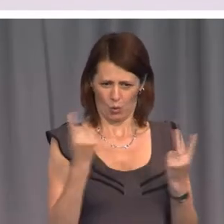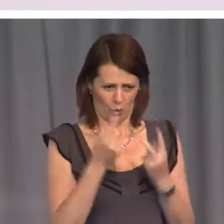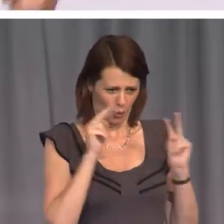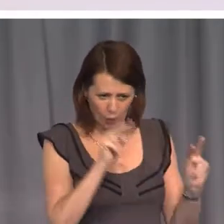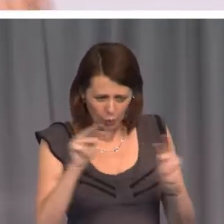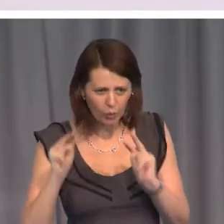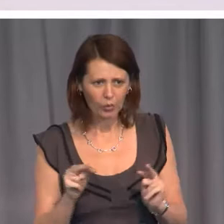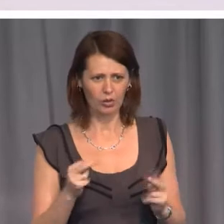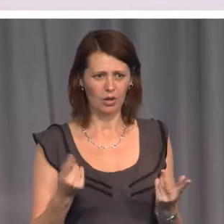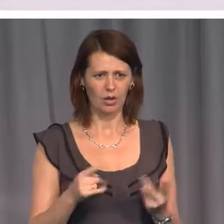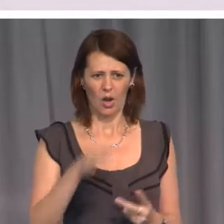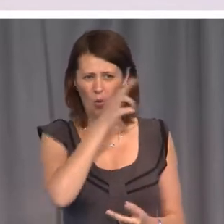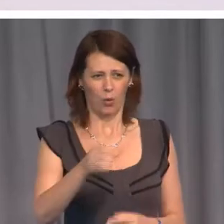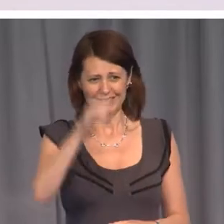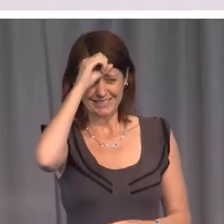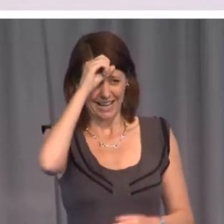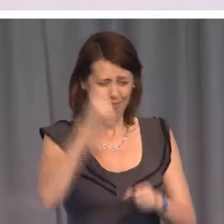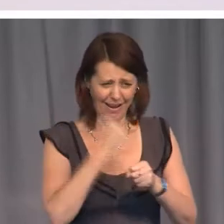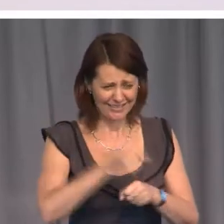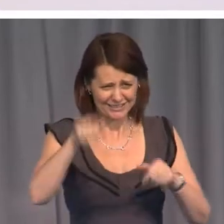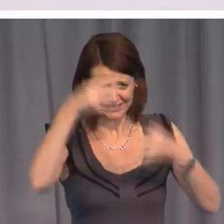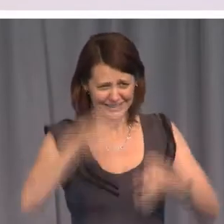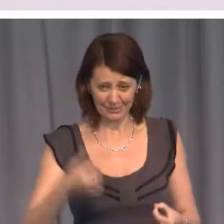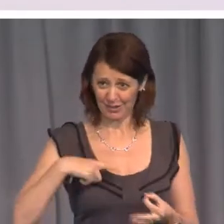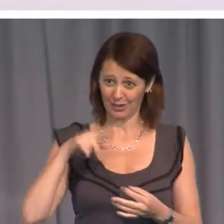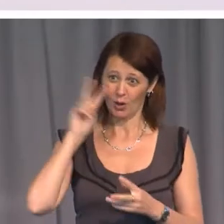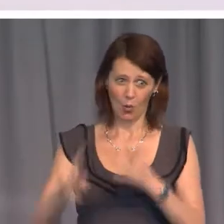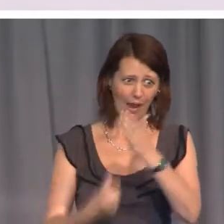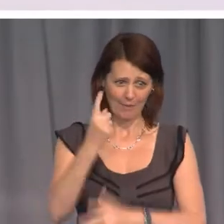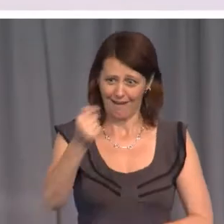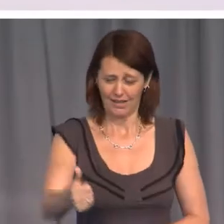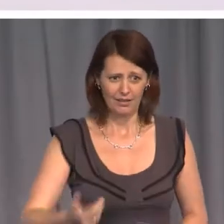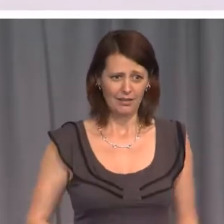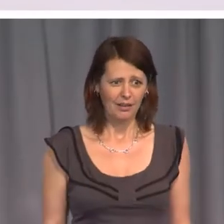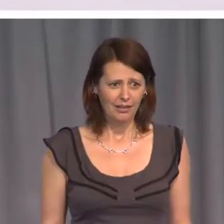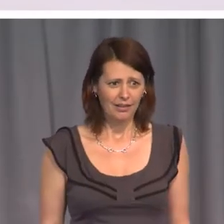What, Dickhead made this decision? Because look at the consequences. Well,